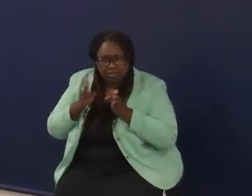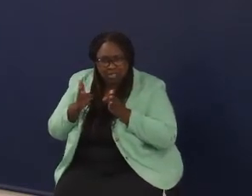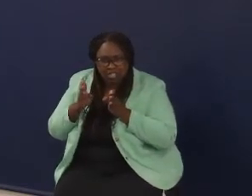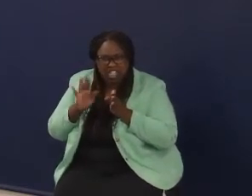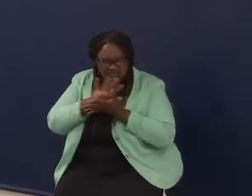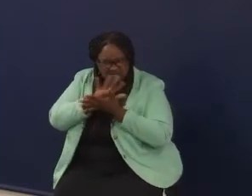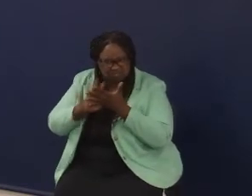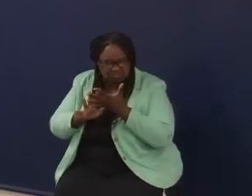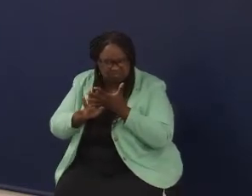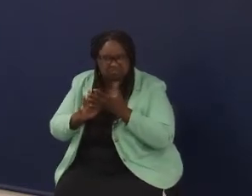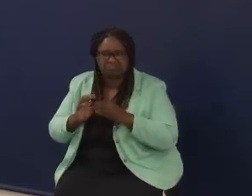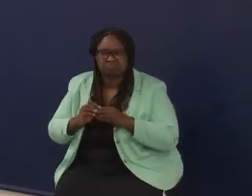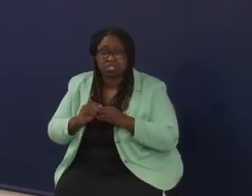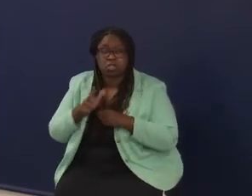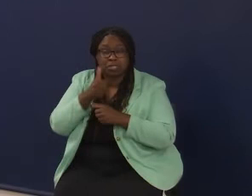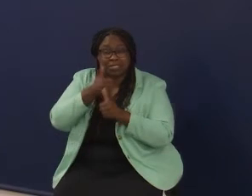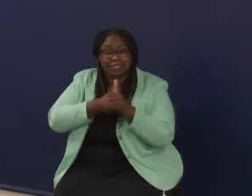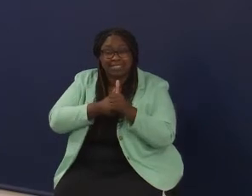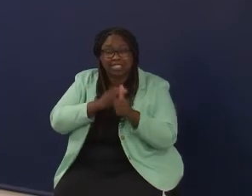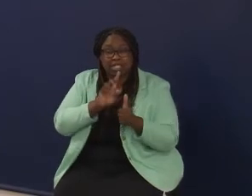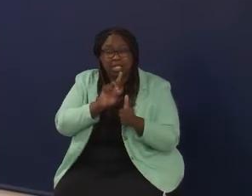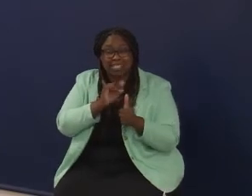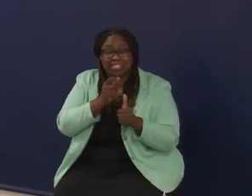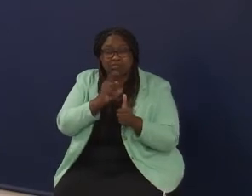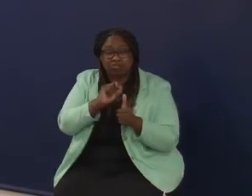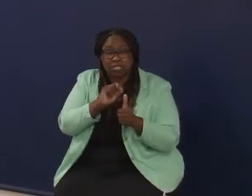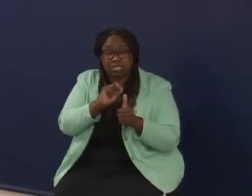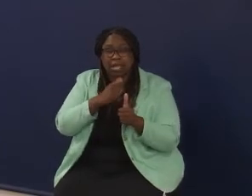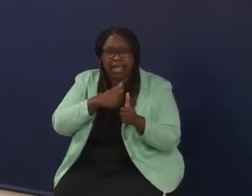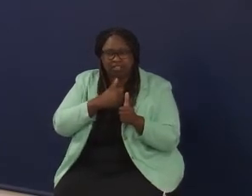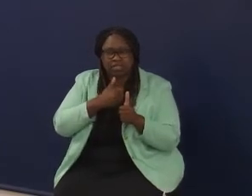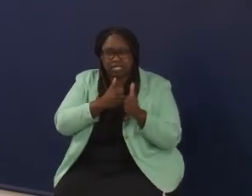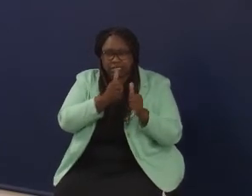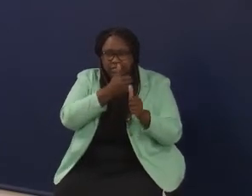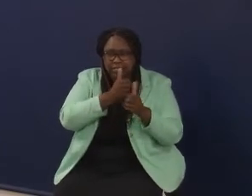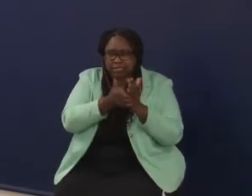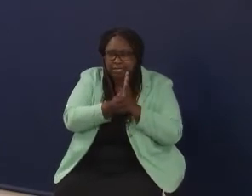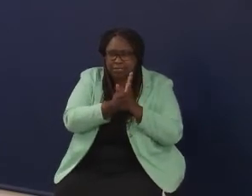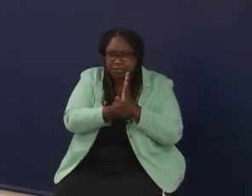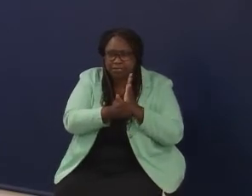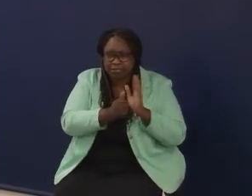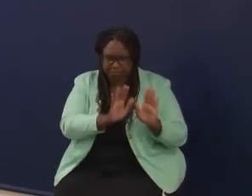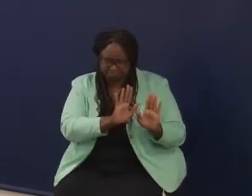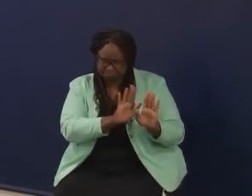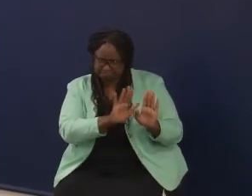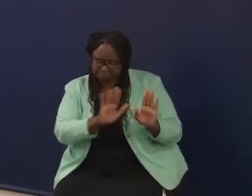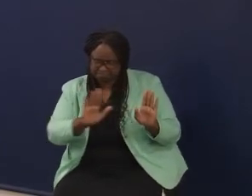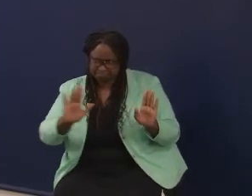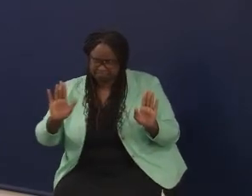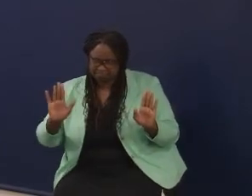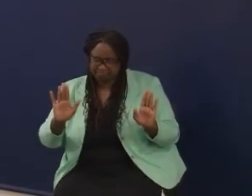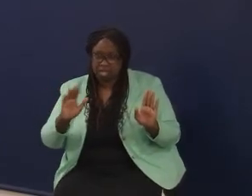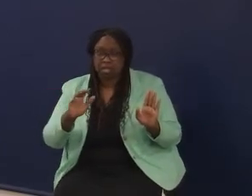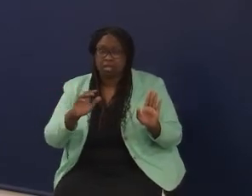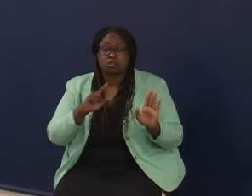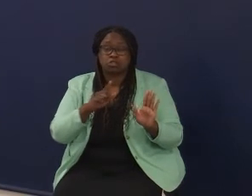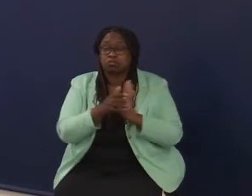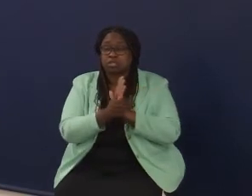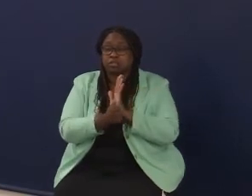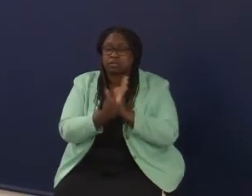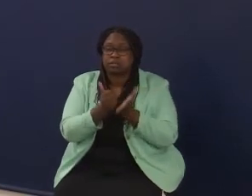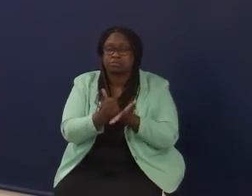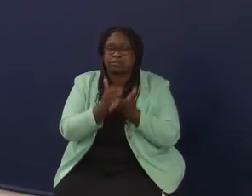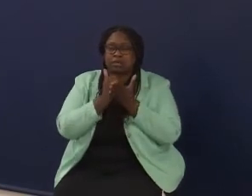districts, so those were the skills, and each of the districts developed their assessment from that. I think the